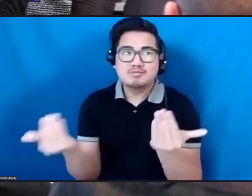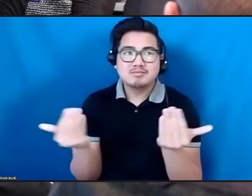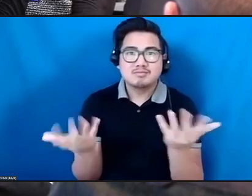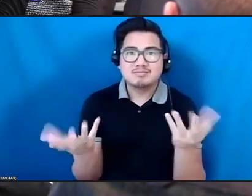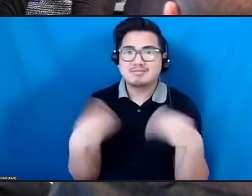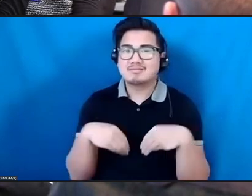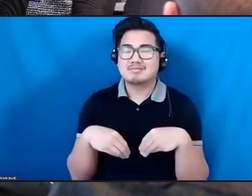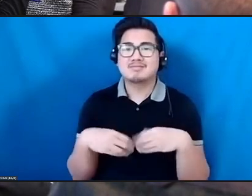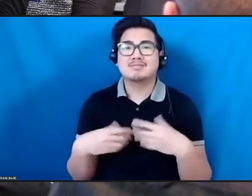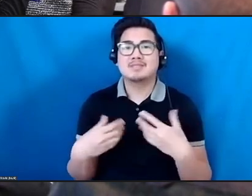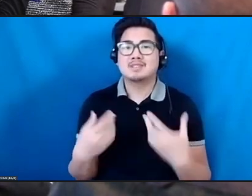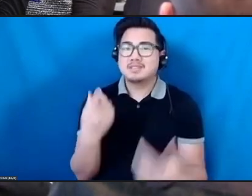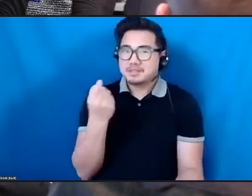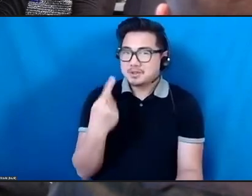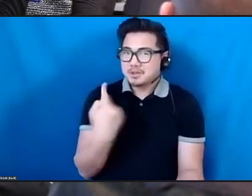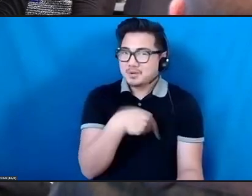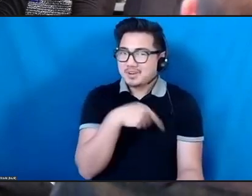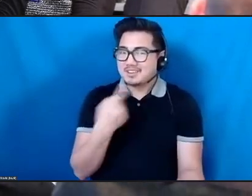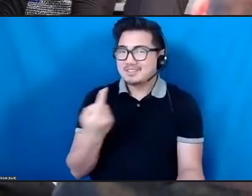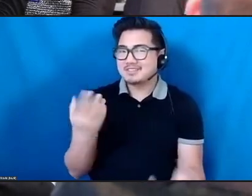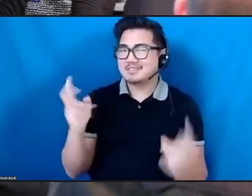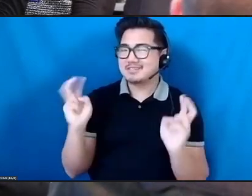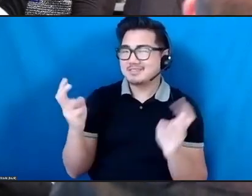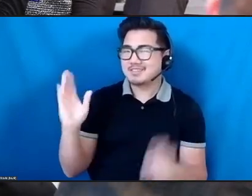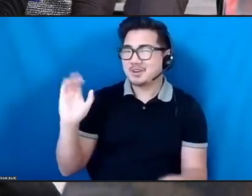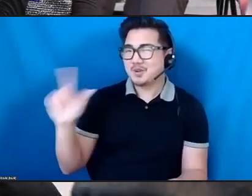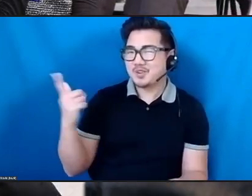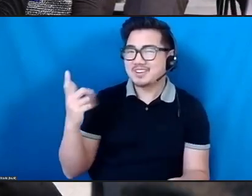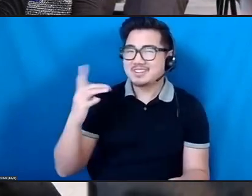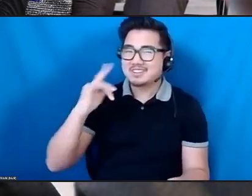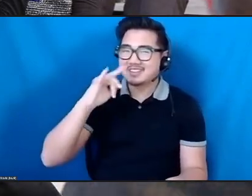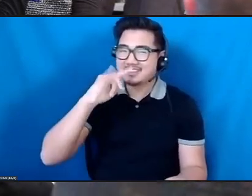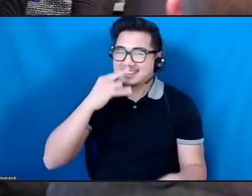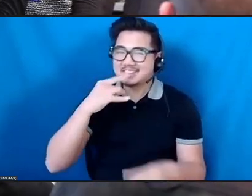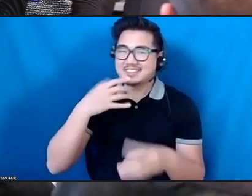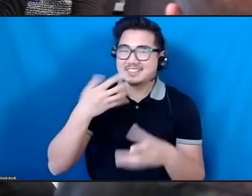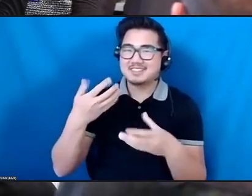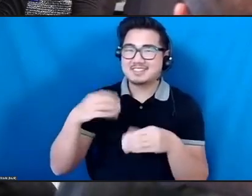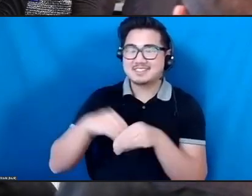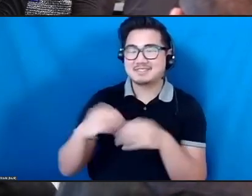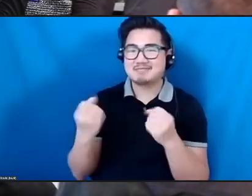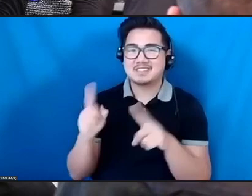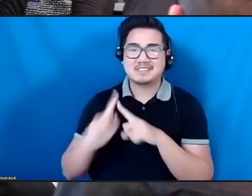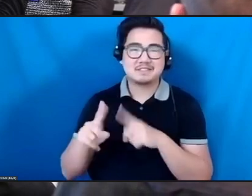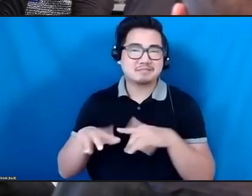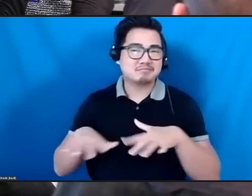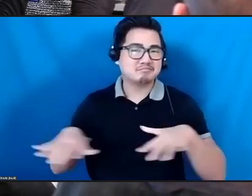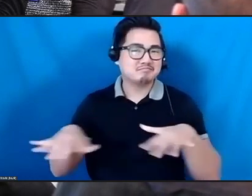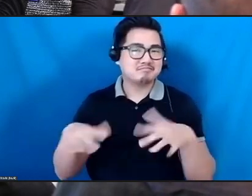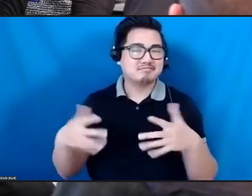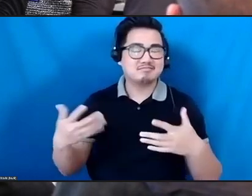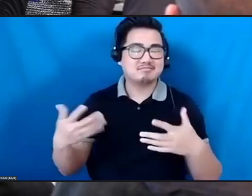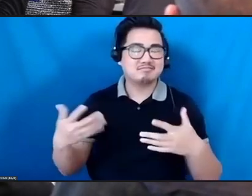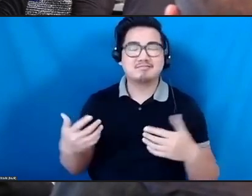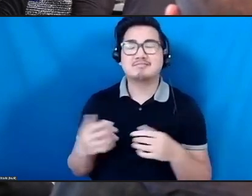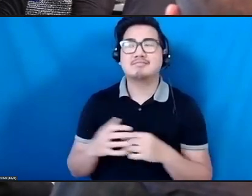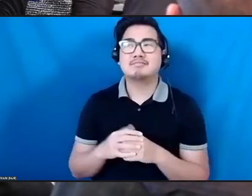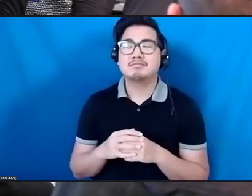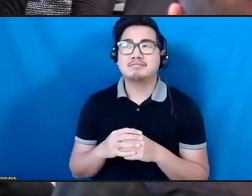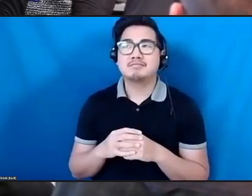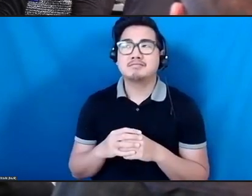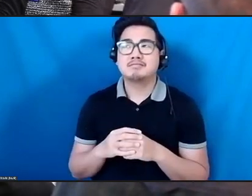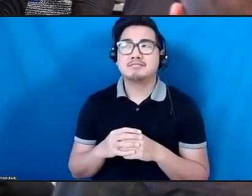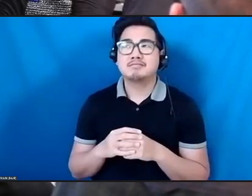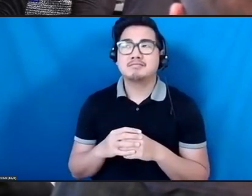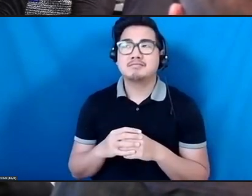able to be the cool kids in a lot of contexts that have allowed, that for